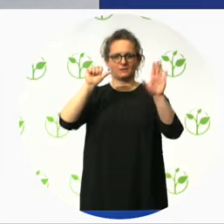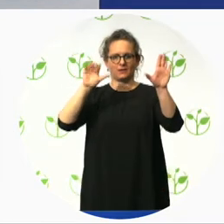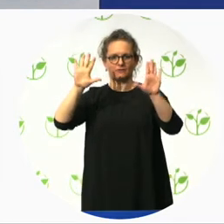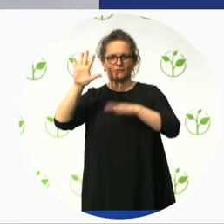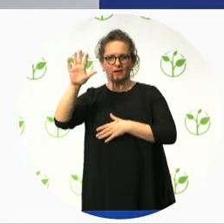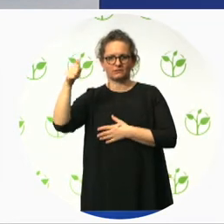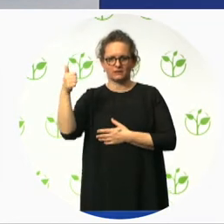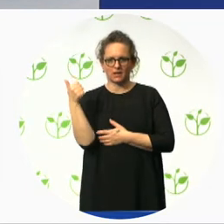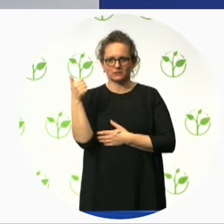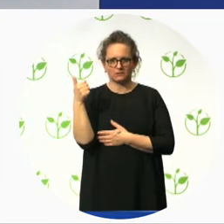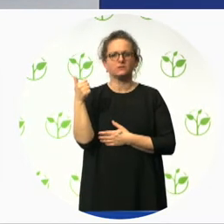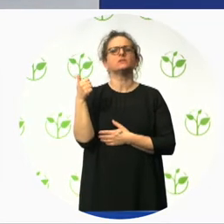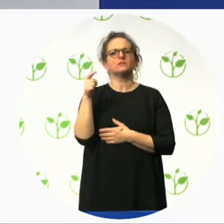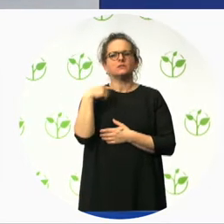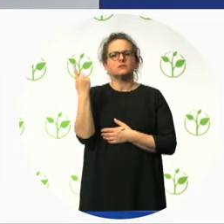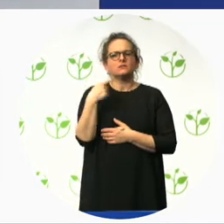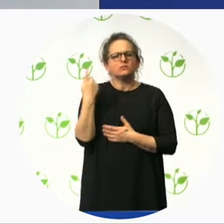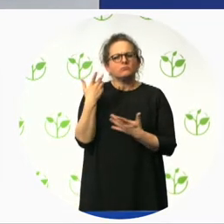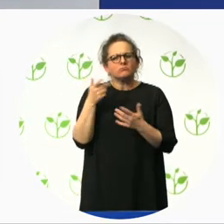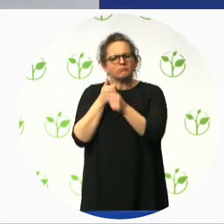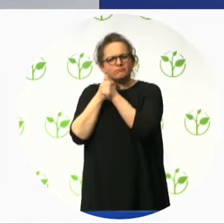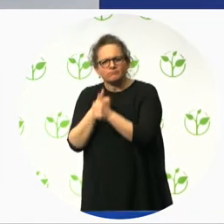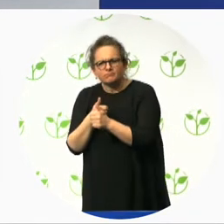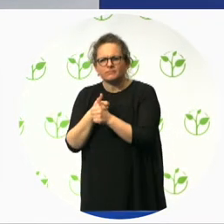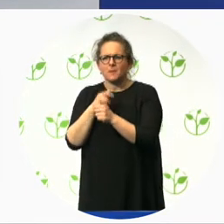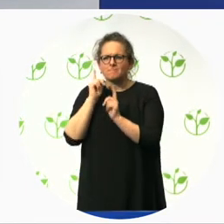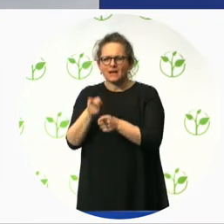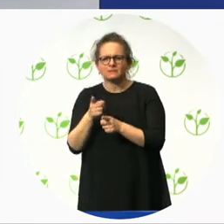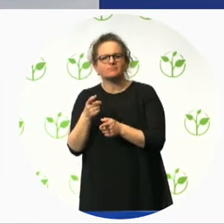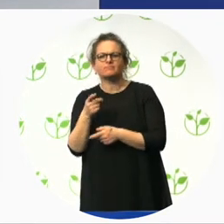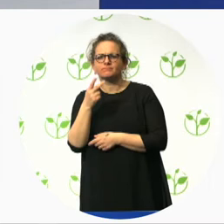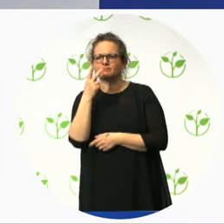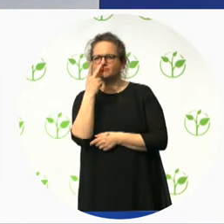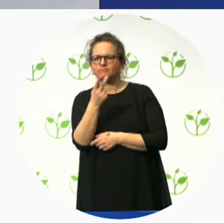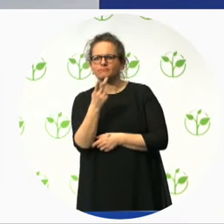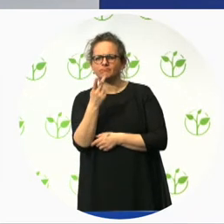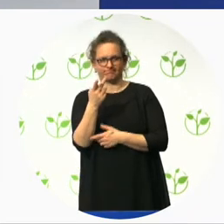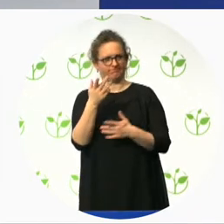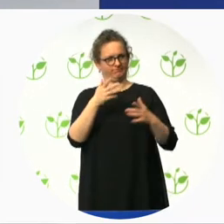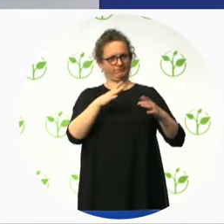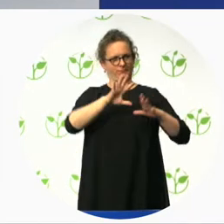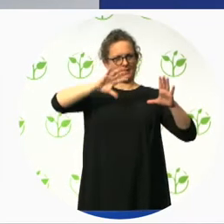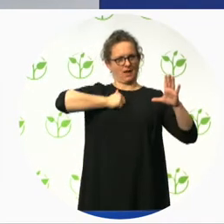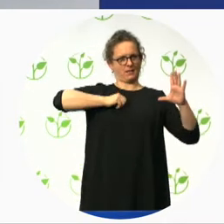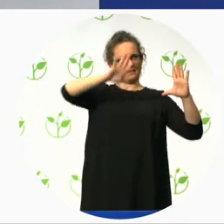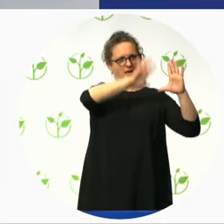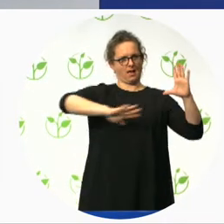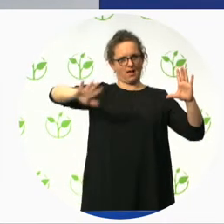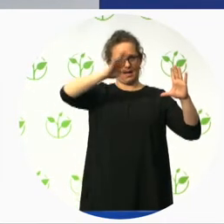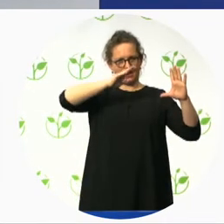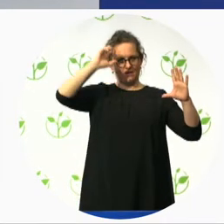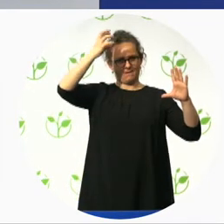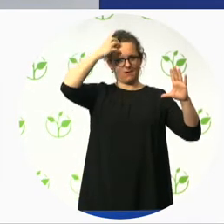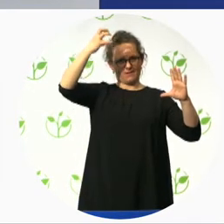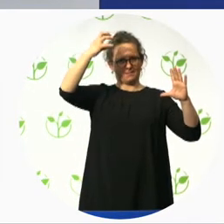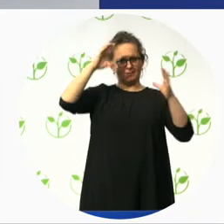Canada is leading in a lot of its work but all of these various standards do sometimes lead to a